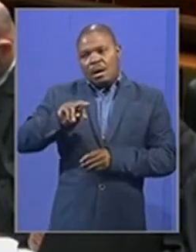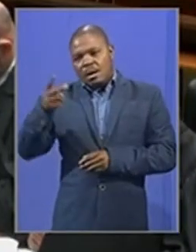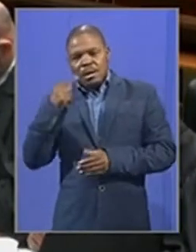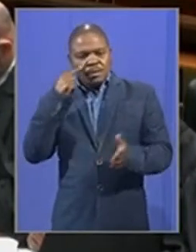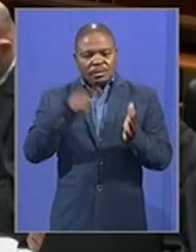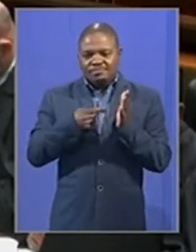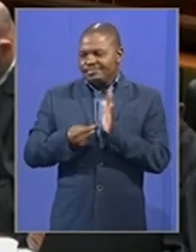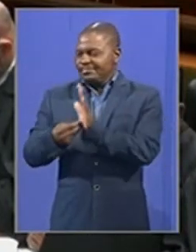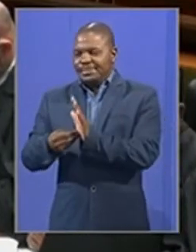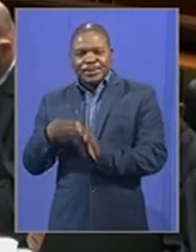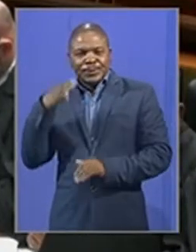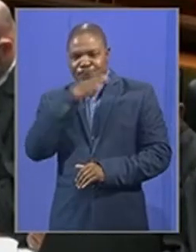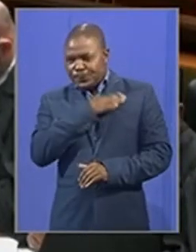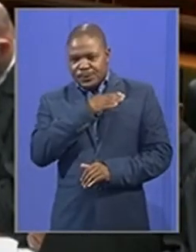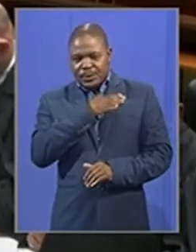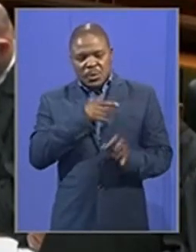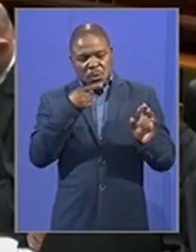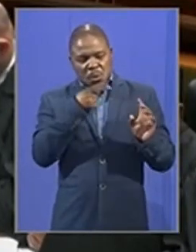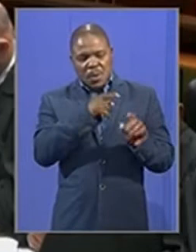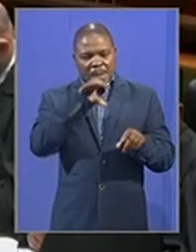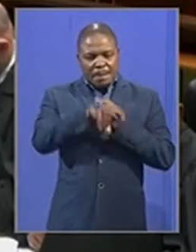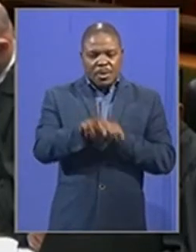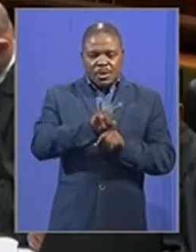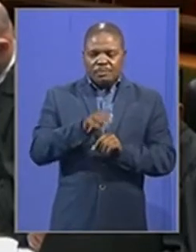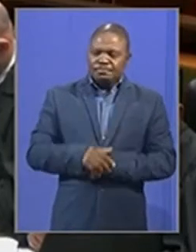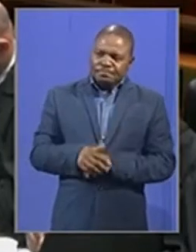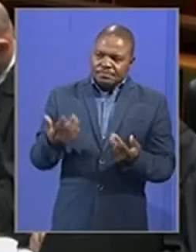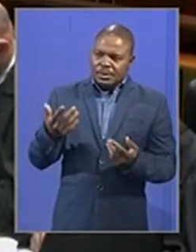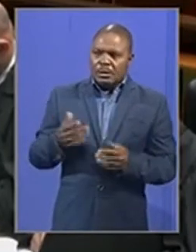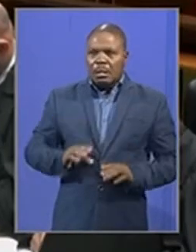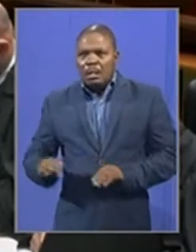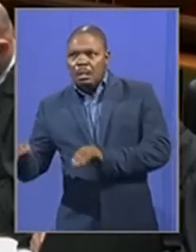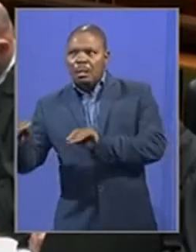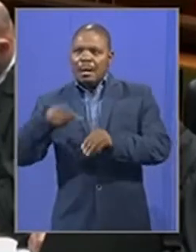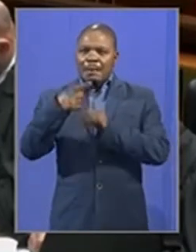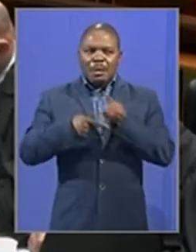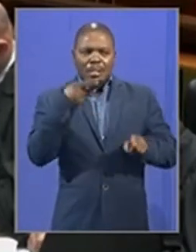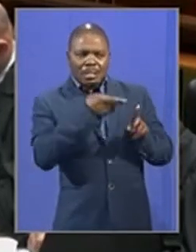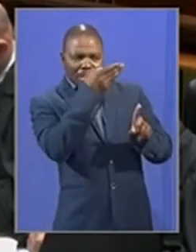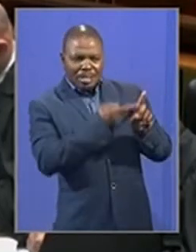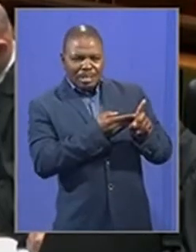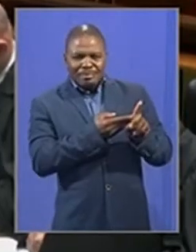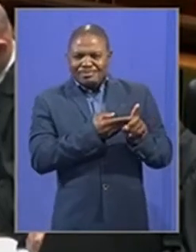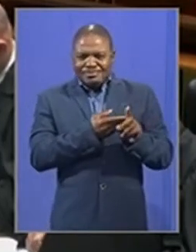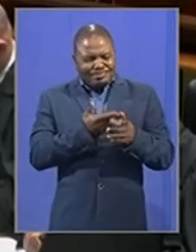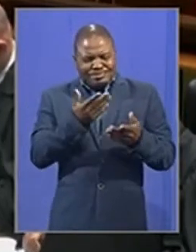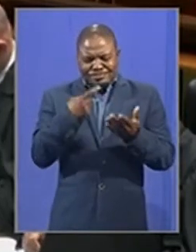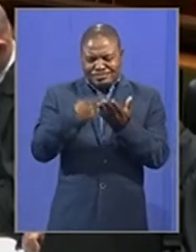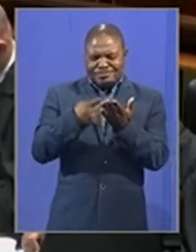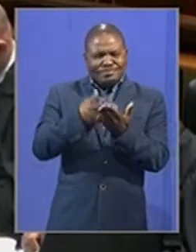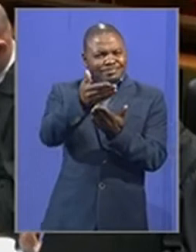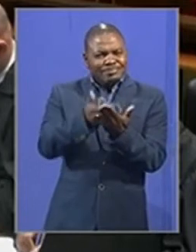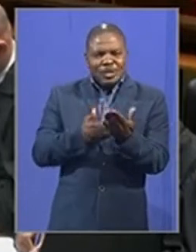He realizes that his conspiracy theories do not stand up Against the credible first-hand